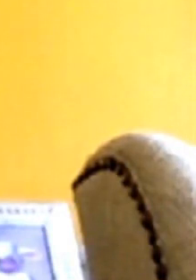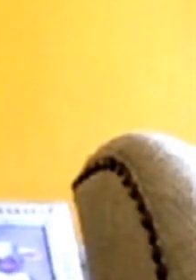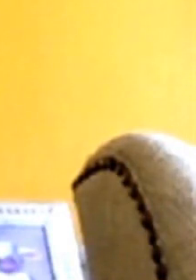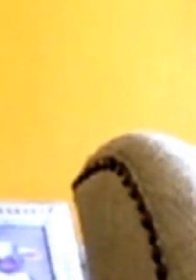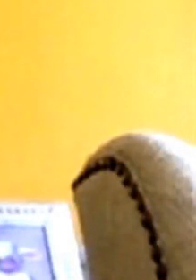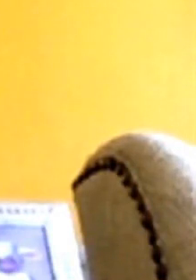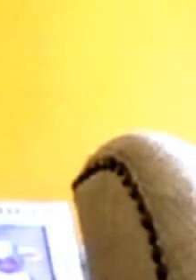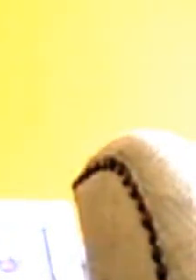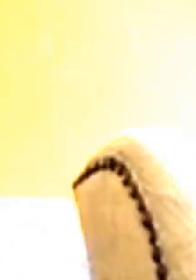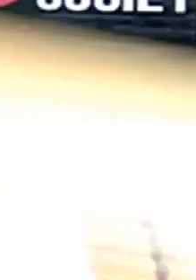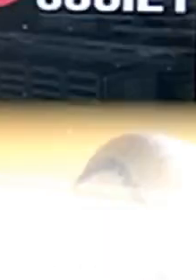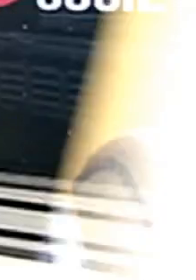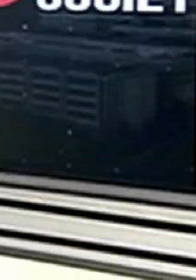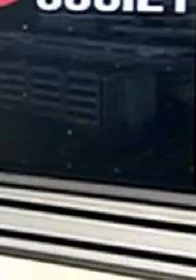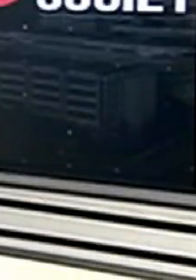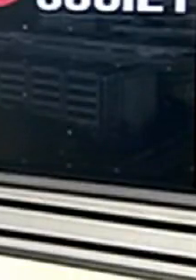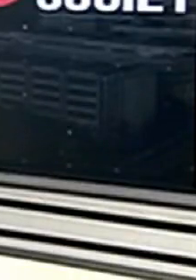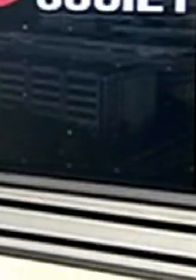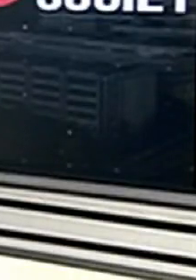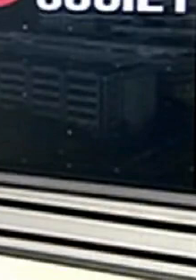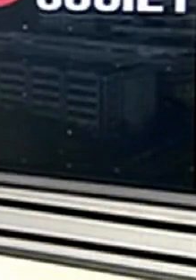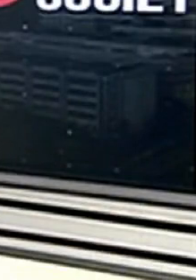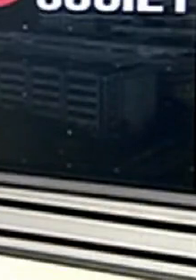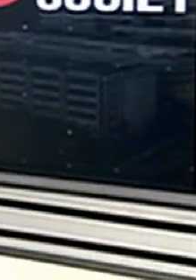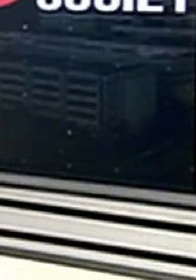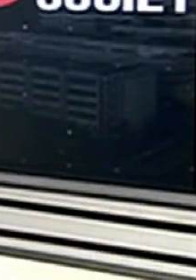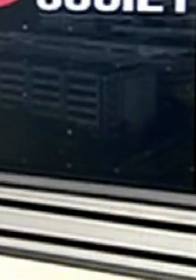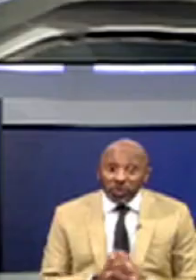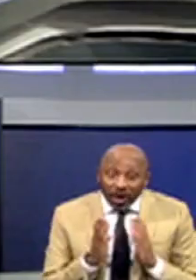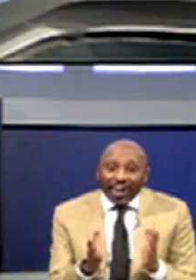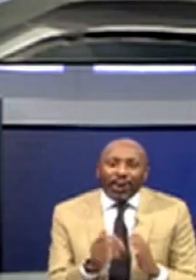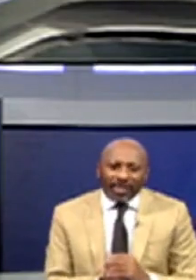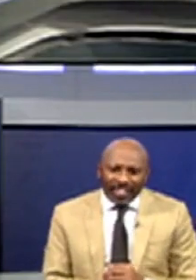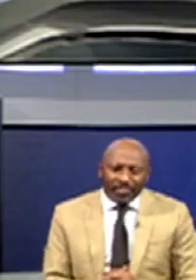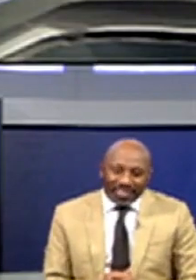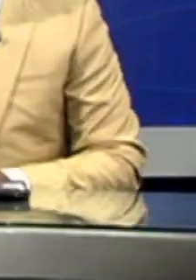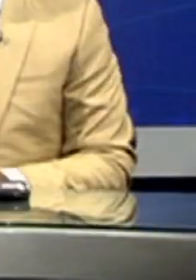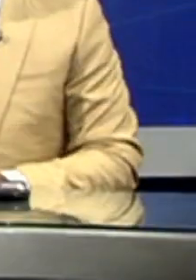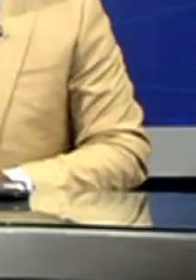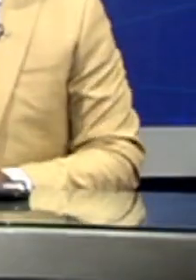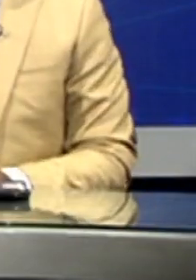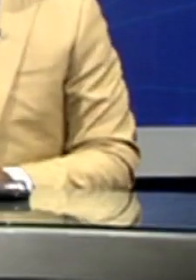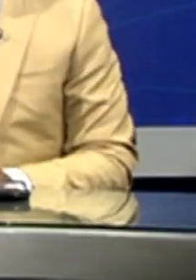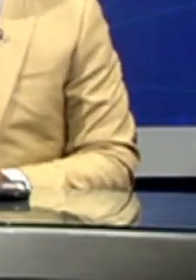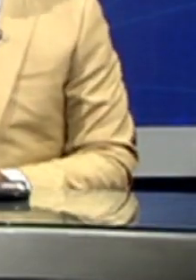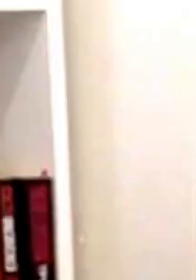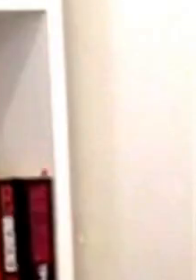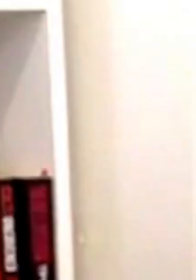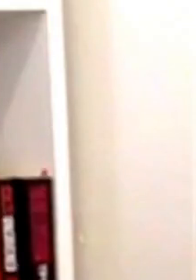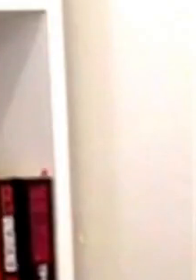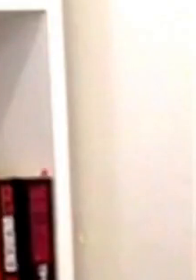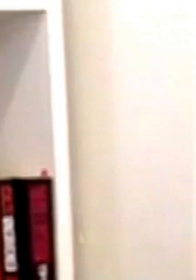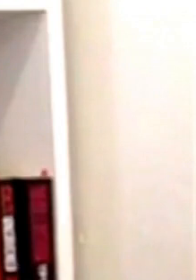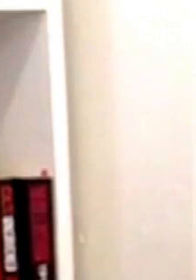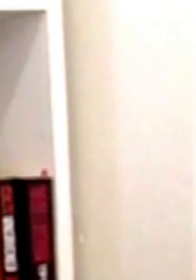here to state facts as they are. Don't miss the video of the week and the game changer. You are our game changer of the week, Jackie Palmer would say.